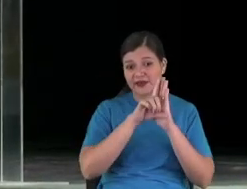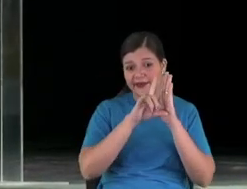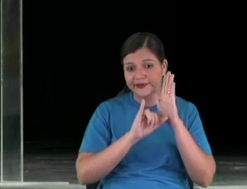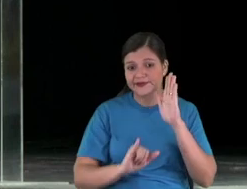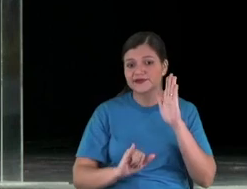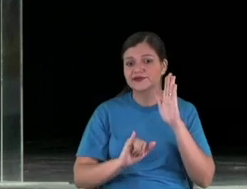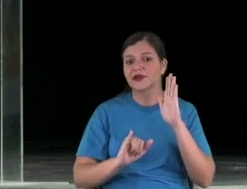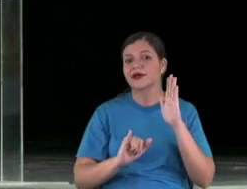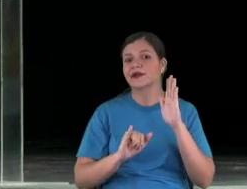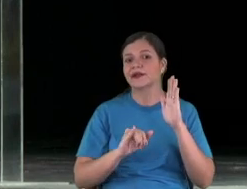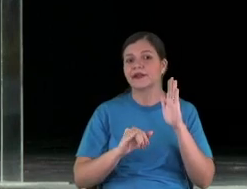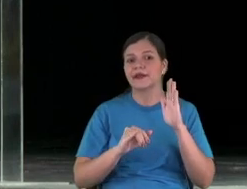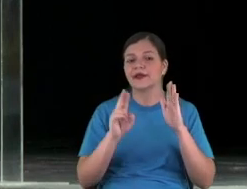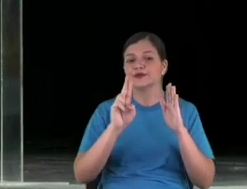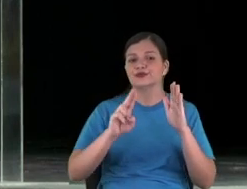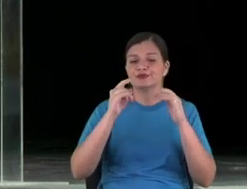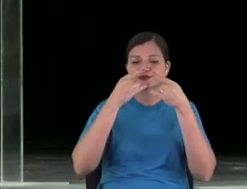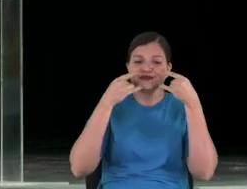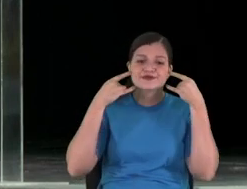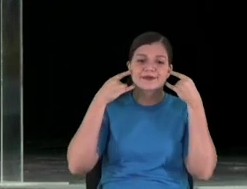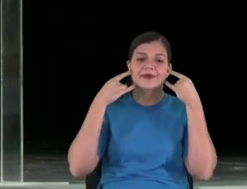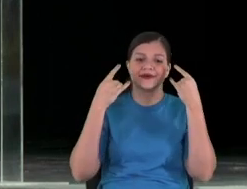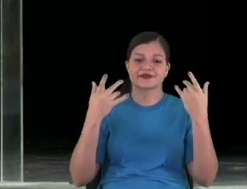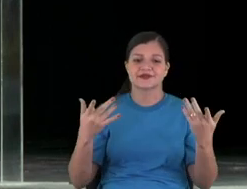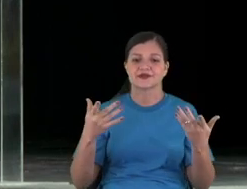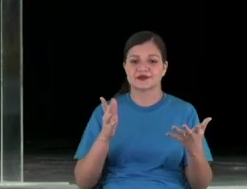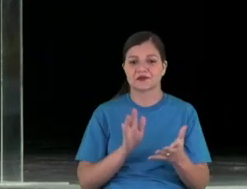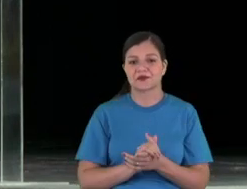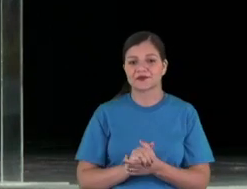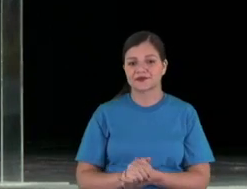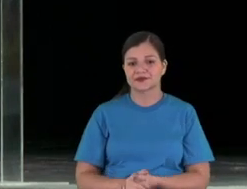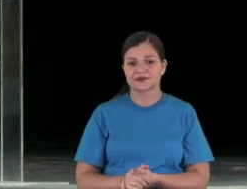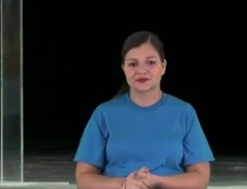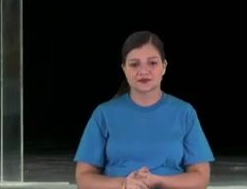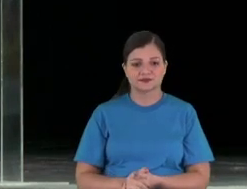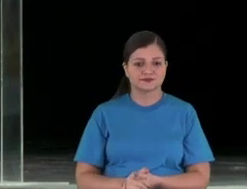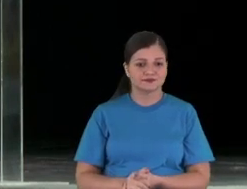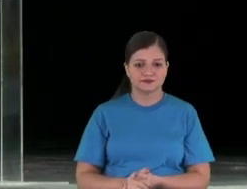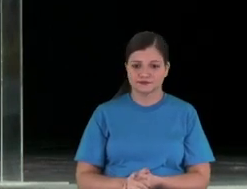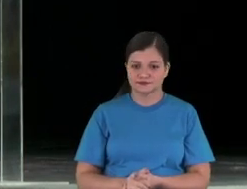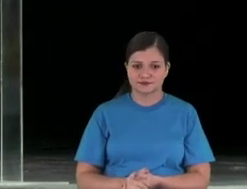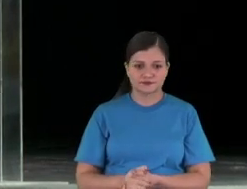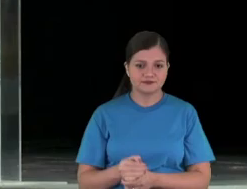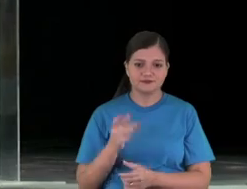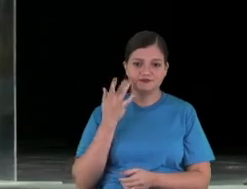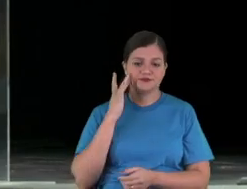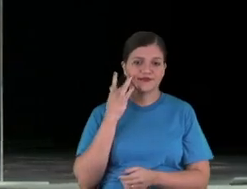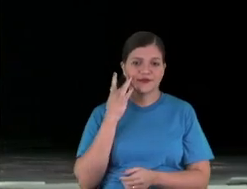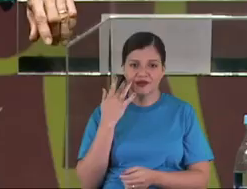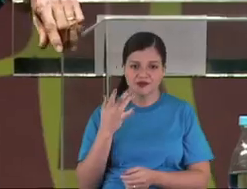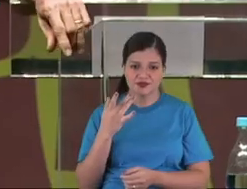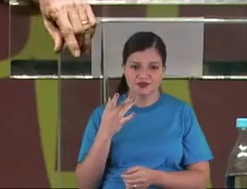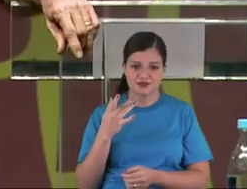Like this apolitics that he's signing this law like four months